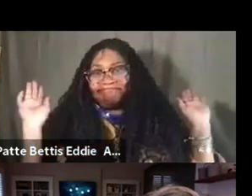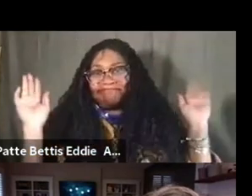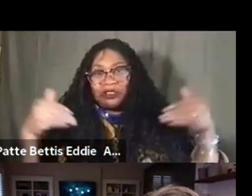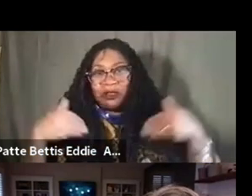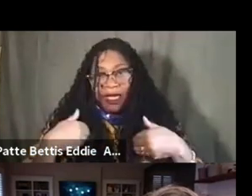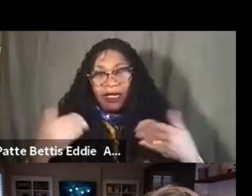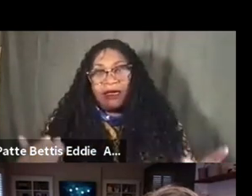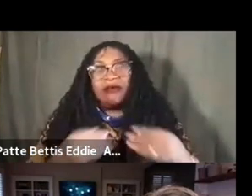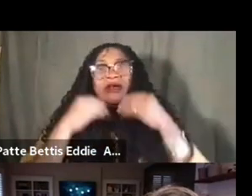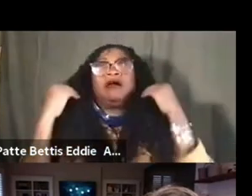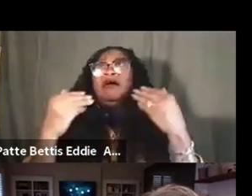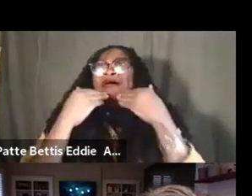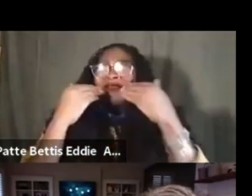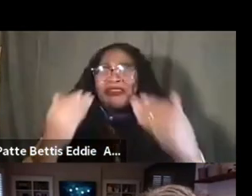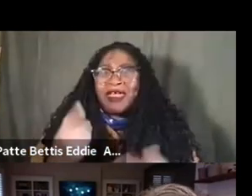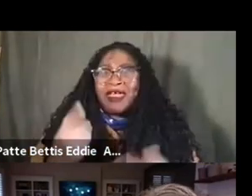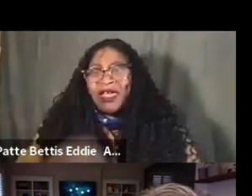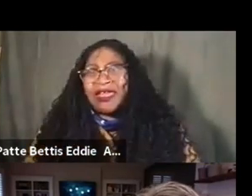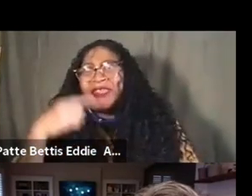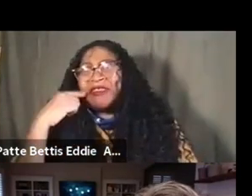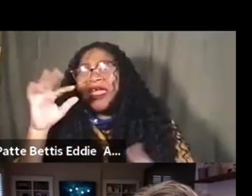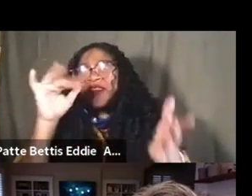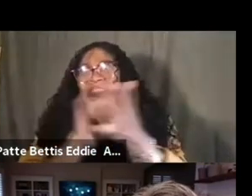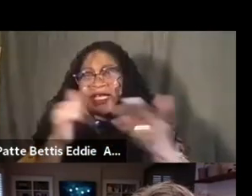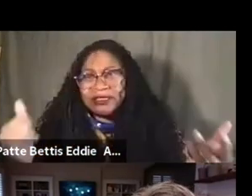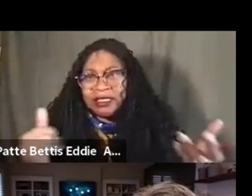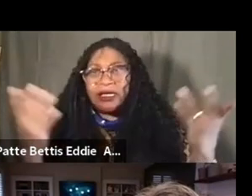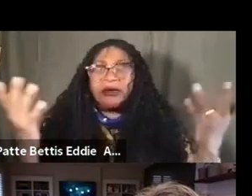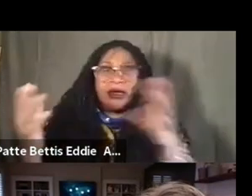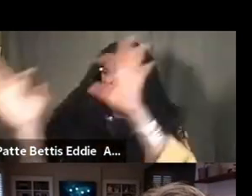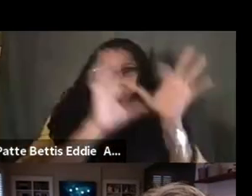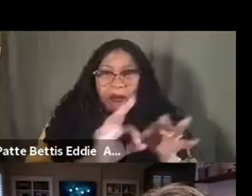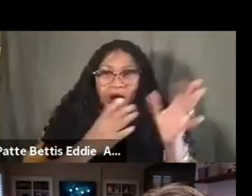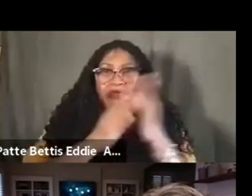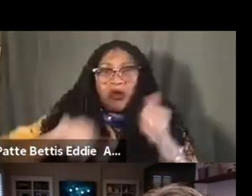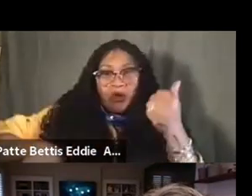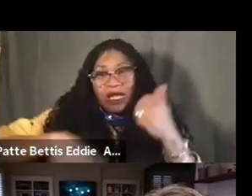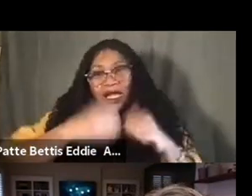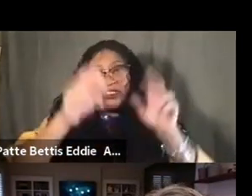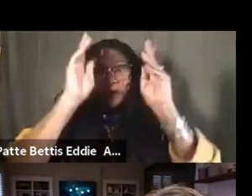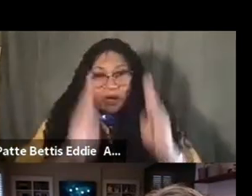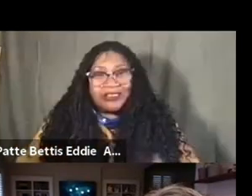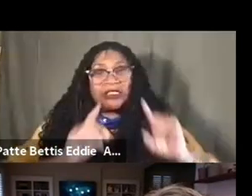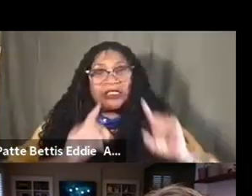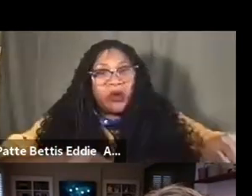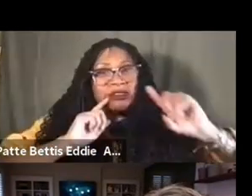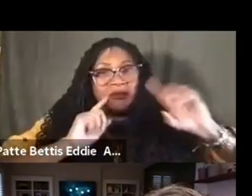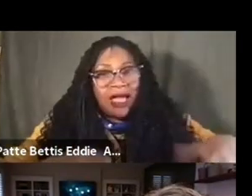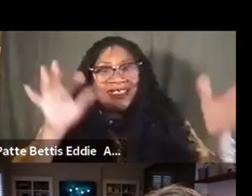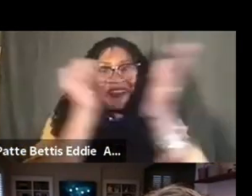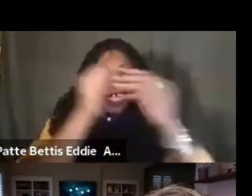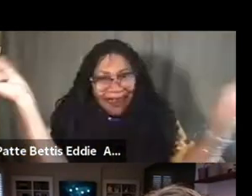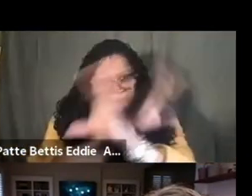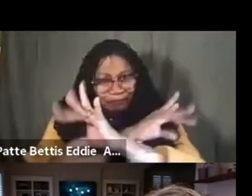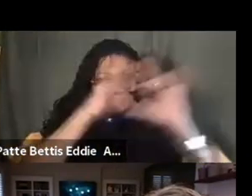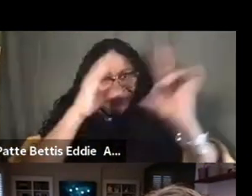Thank you for that, Amanda, yes, and I think that is a unifying thread through each panelist's response, that idea of the radical